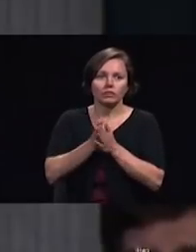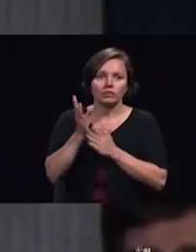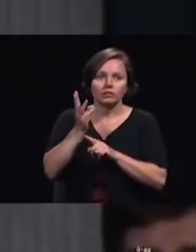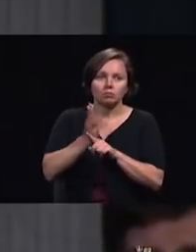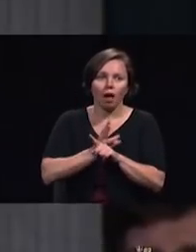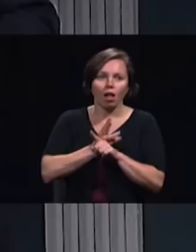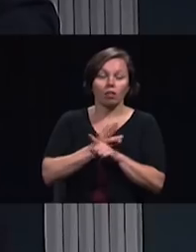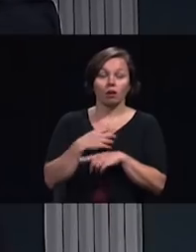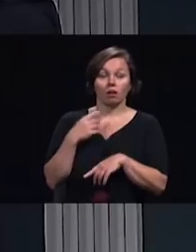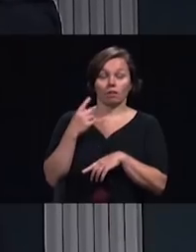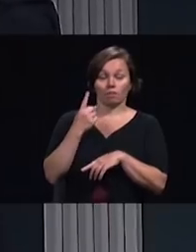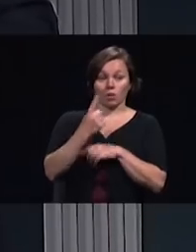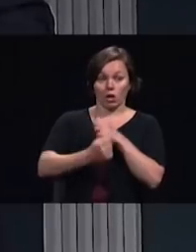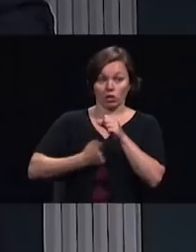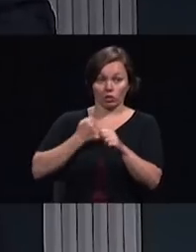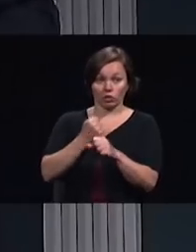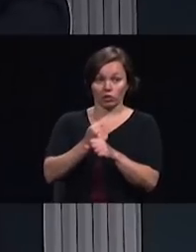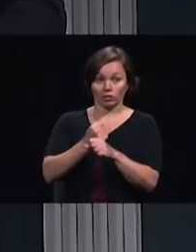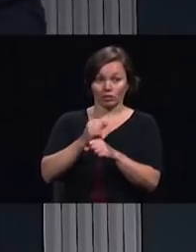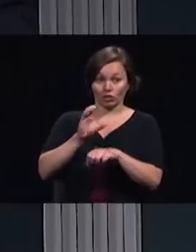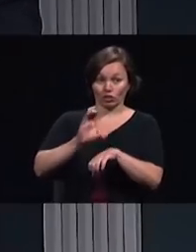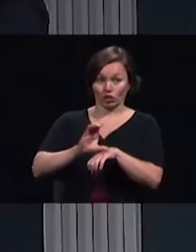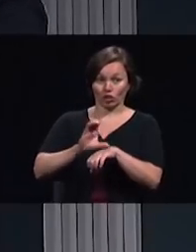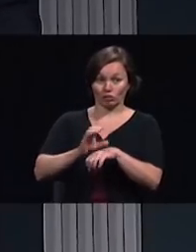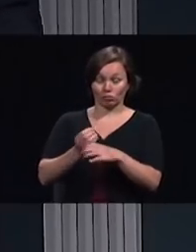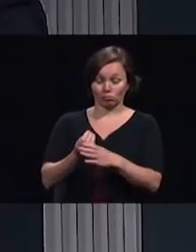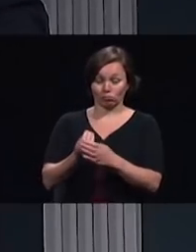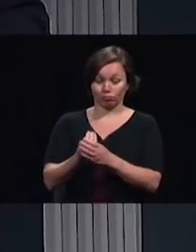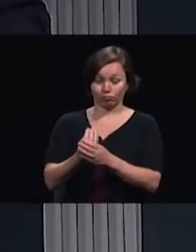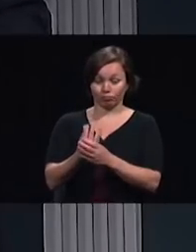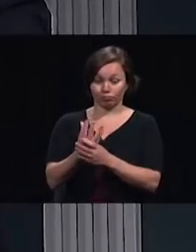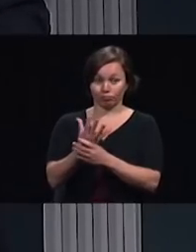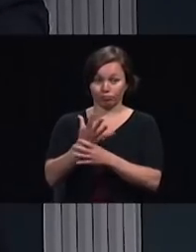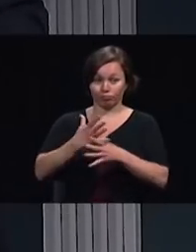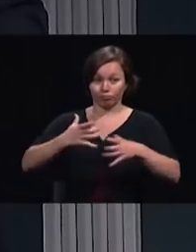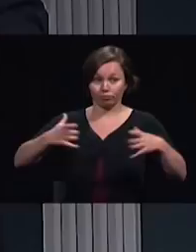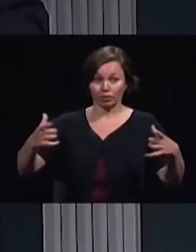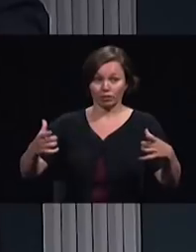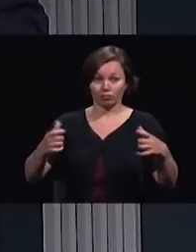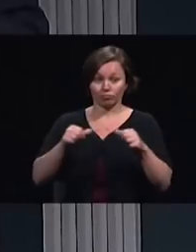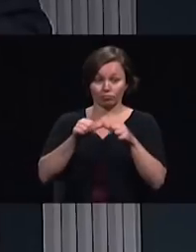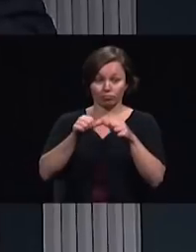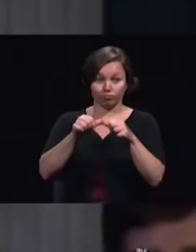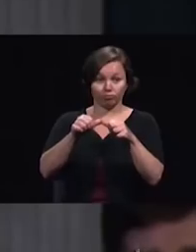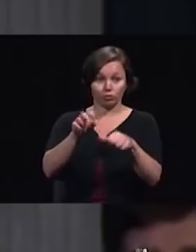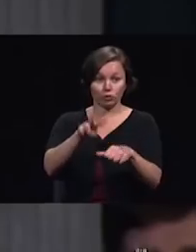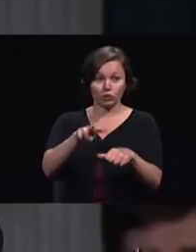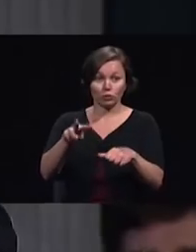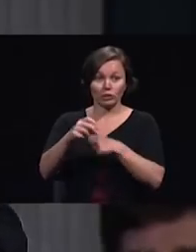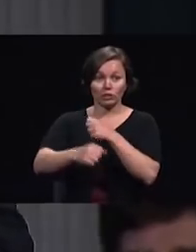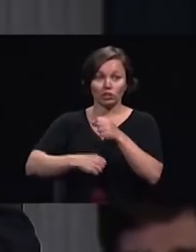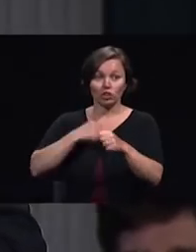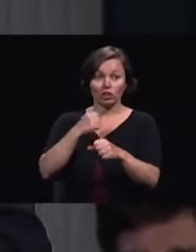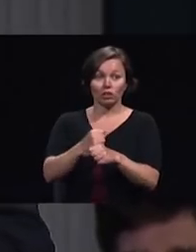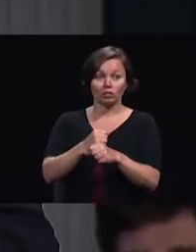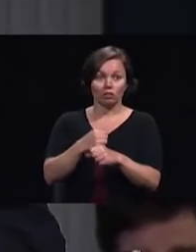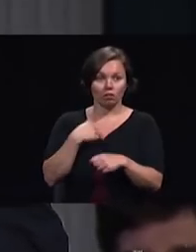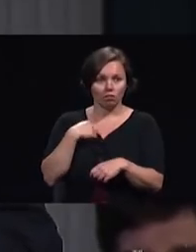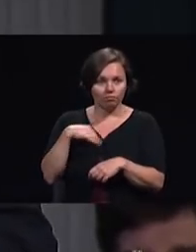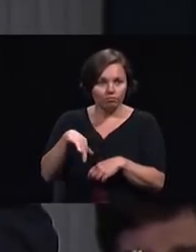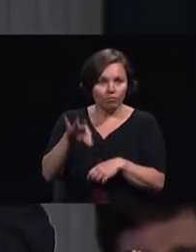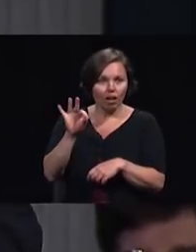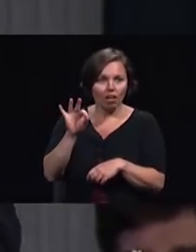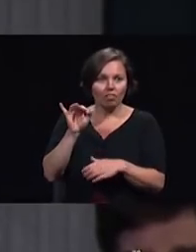year and the church began to grow I continued for 22 years and I discovered very early